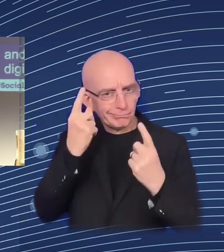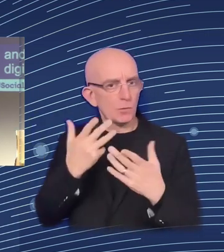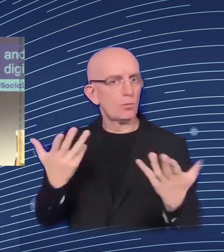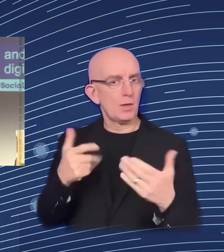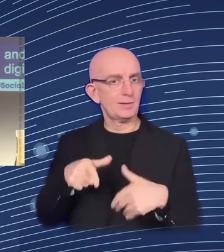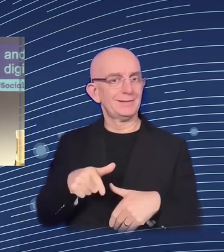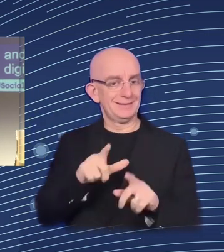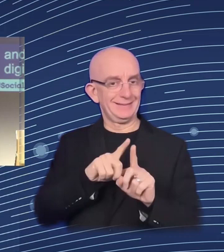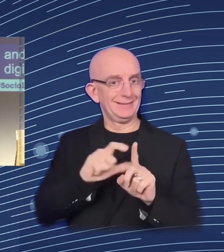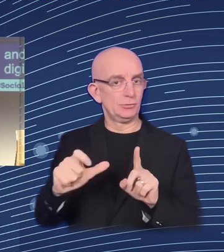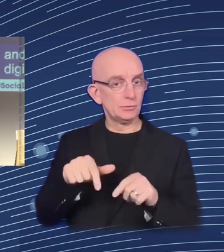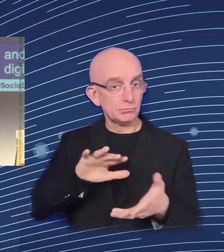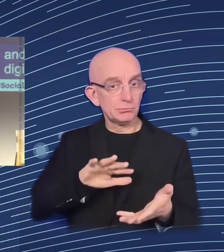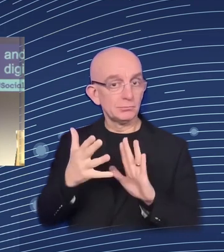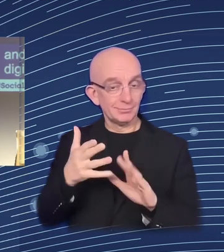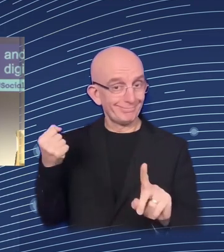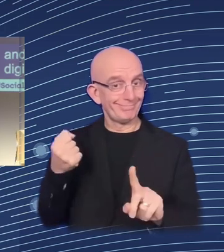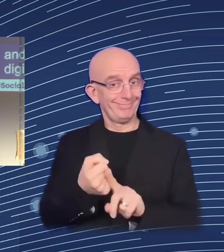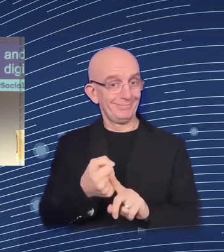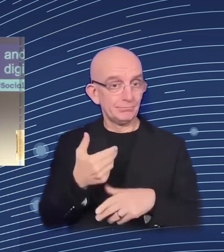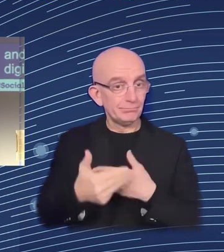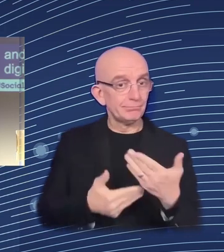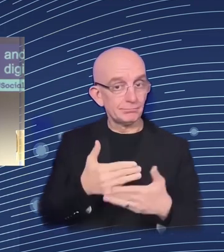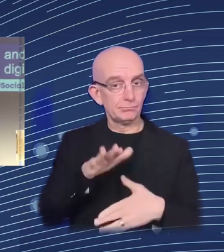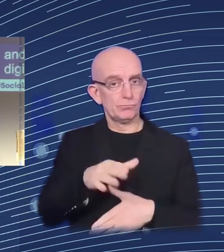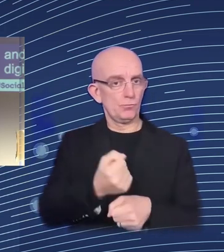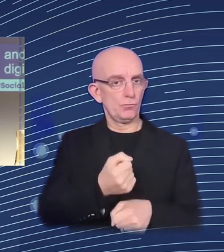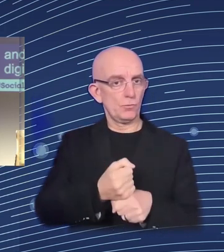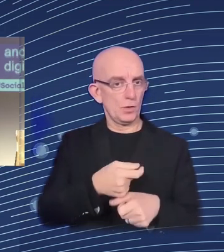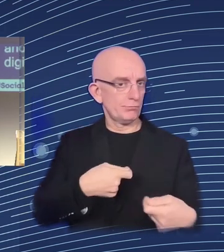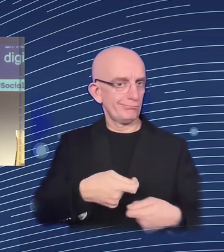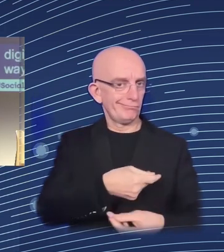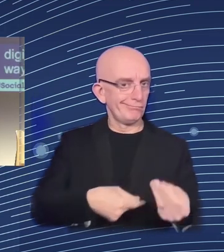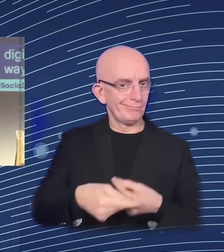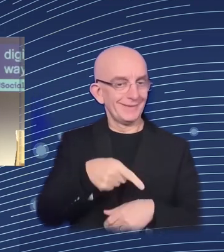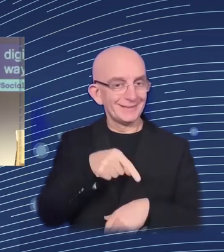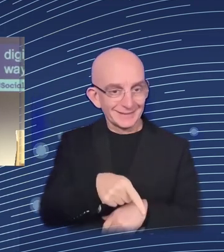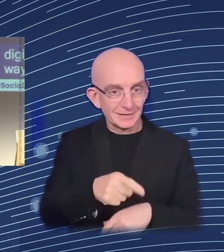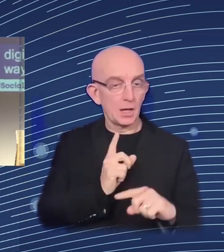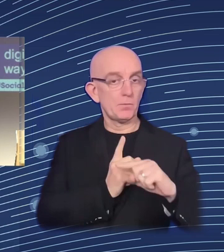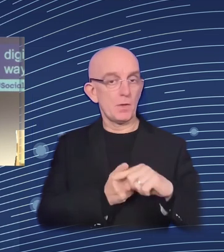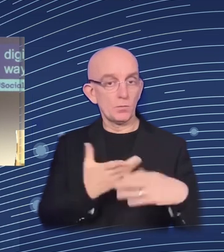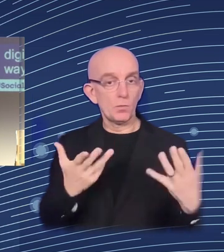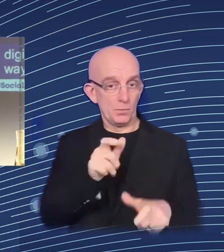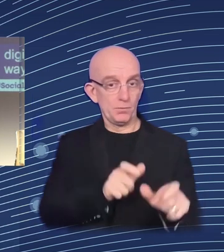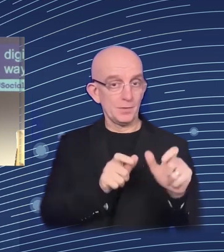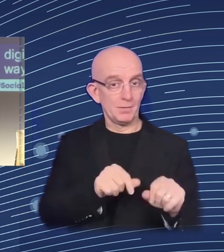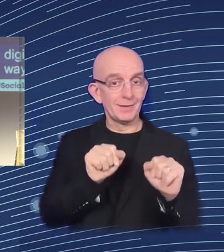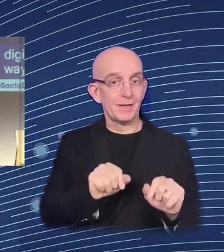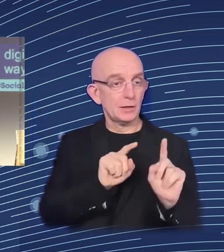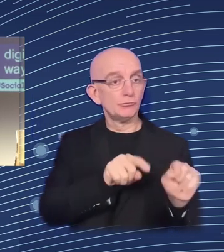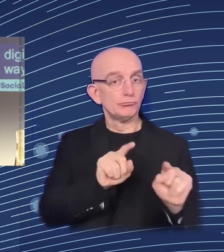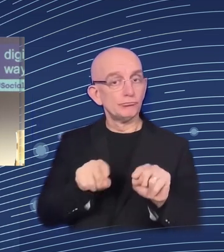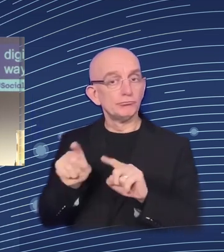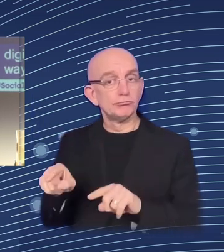also the way people can access services and benefits,